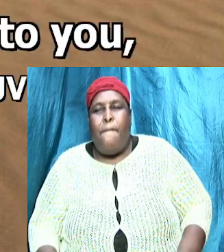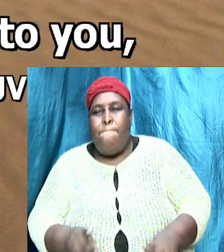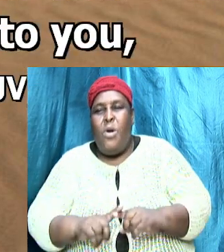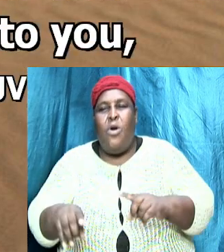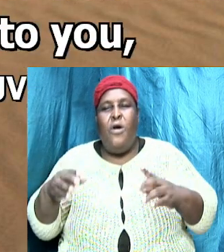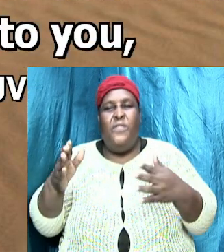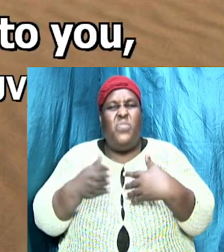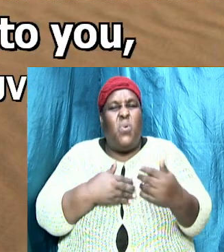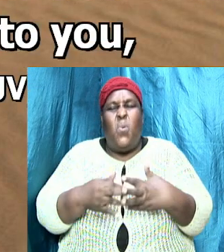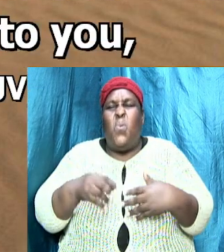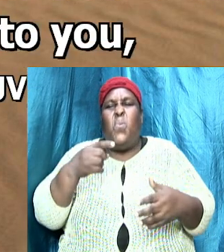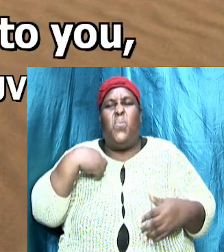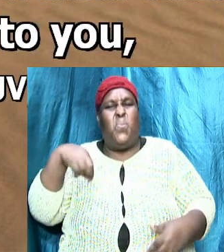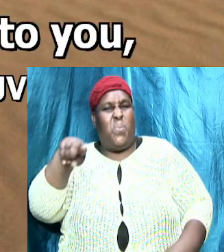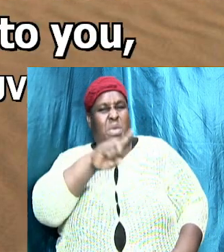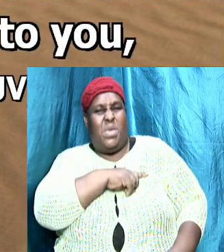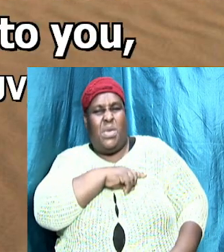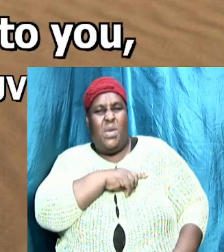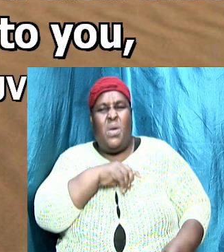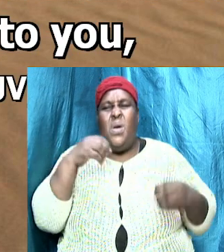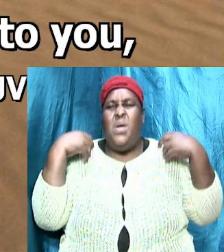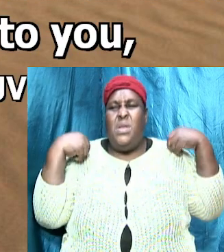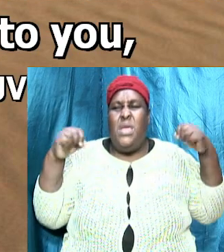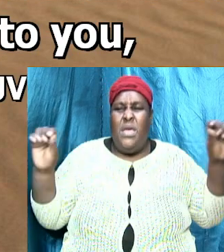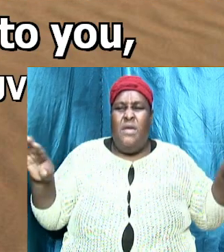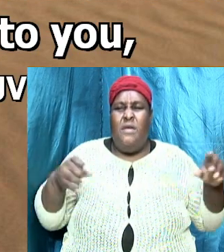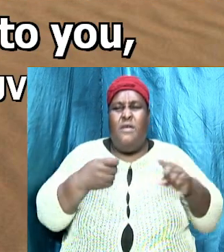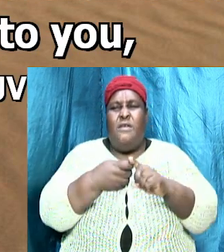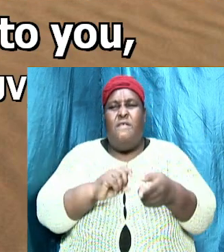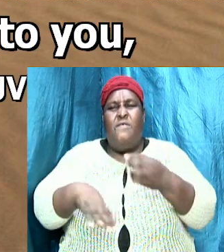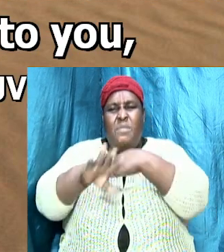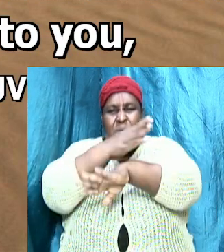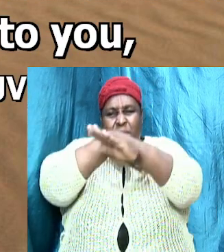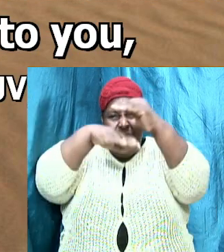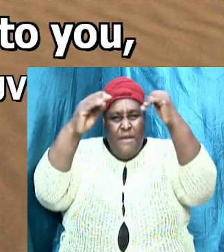but though we are an angel from heaven